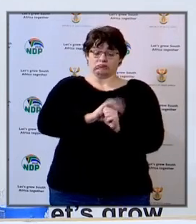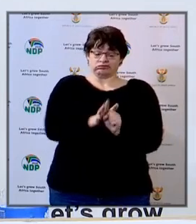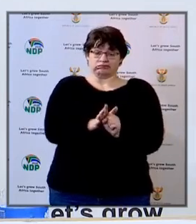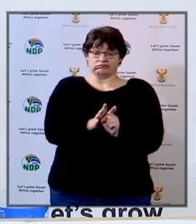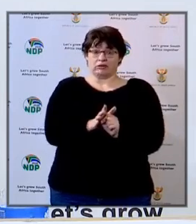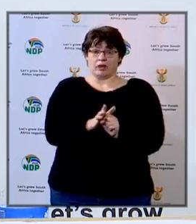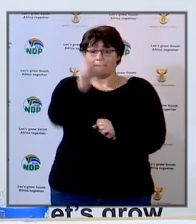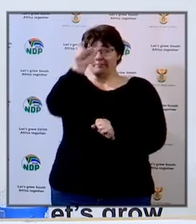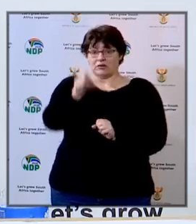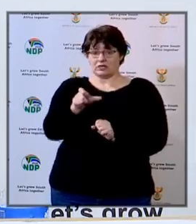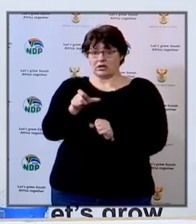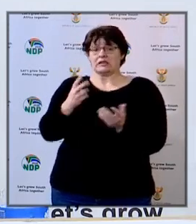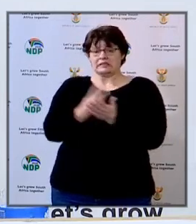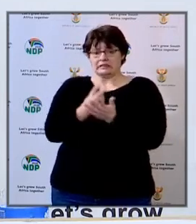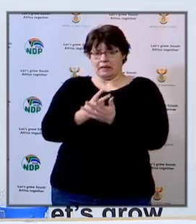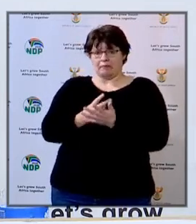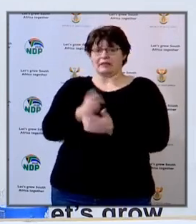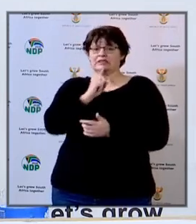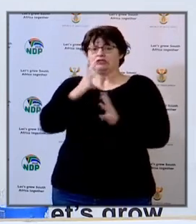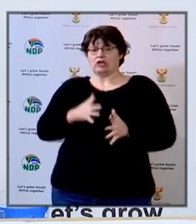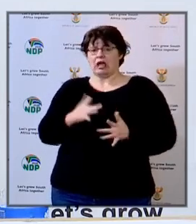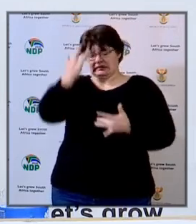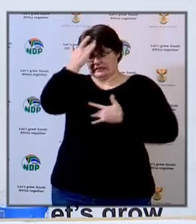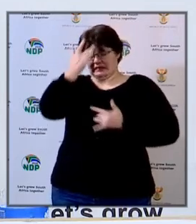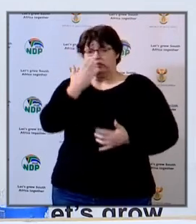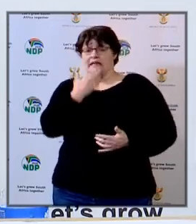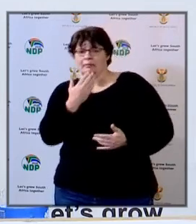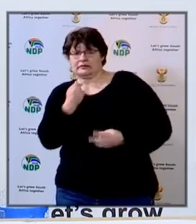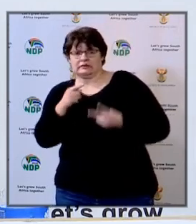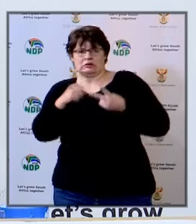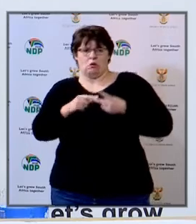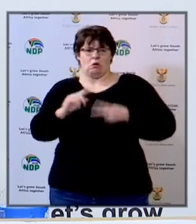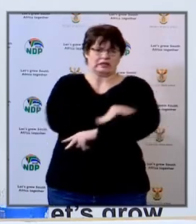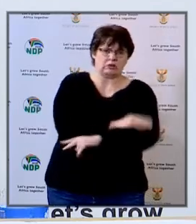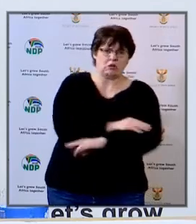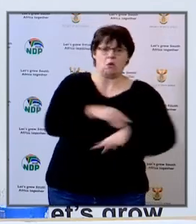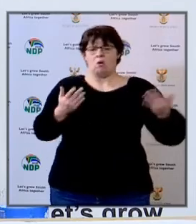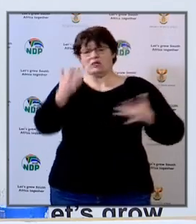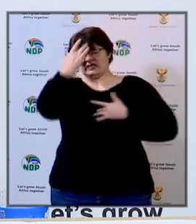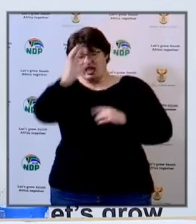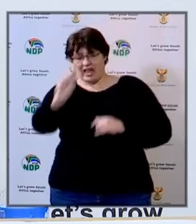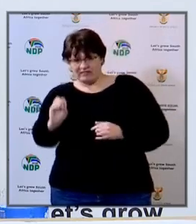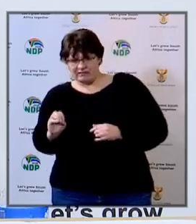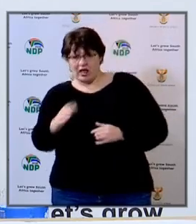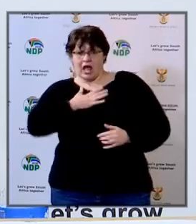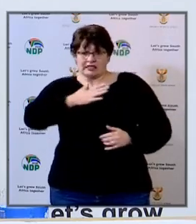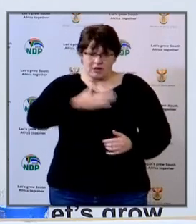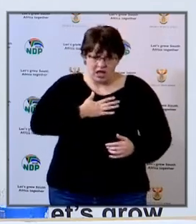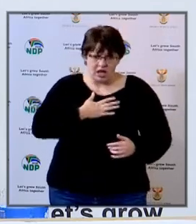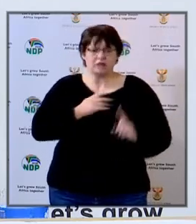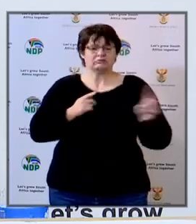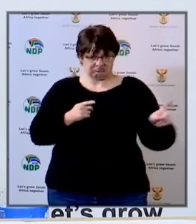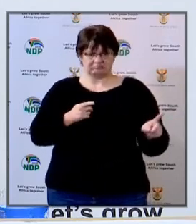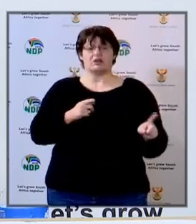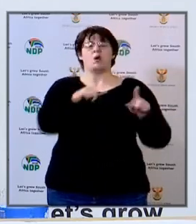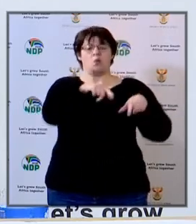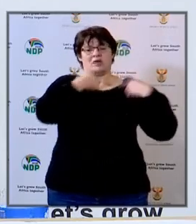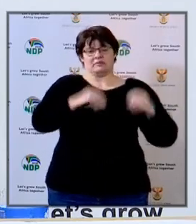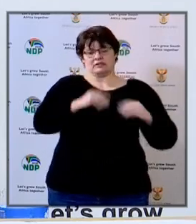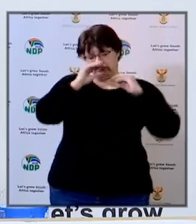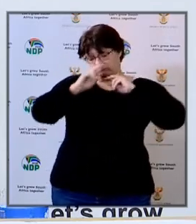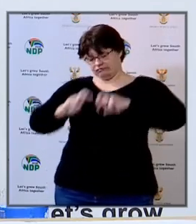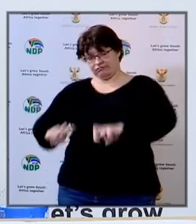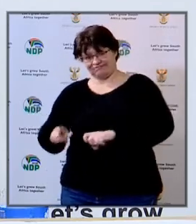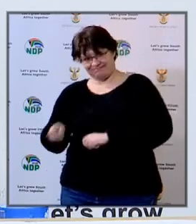comorbidities among educators are also being attended to. An agreement with organized labor is about to be completed. Standard